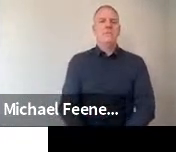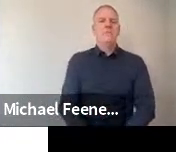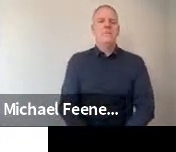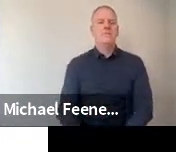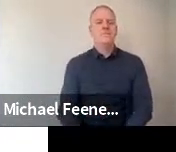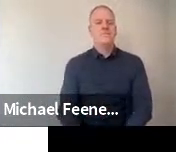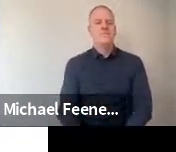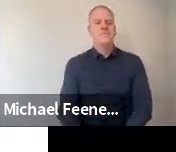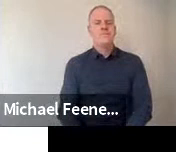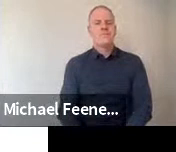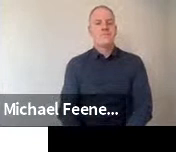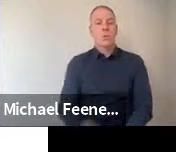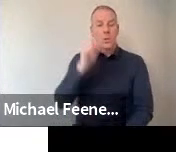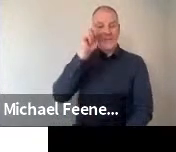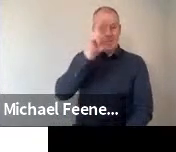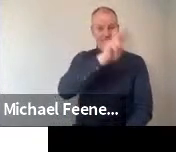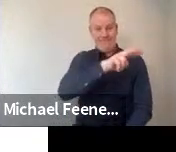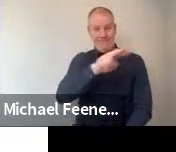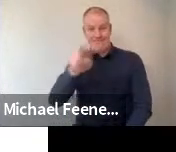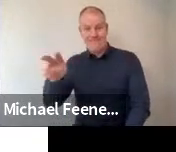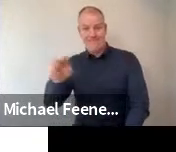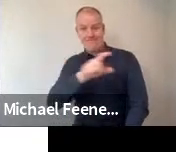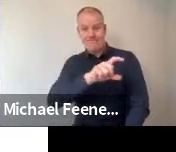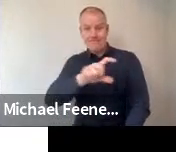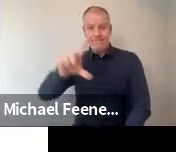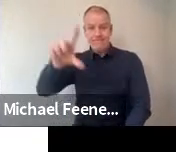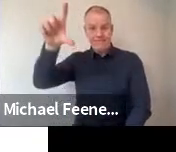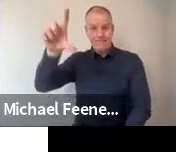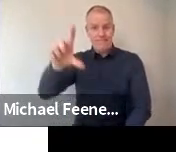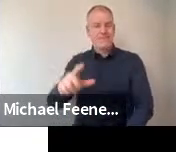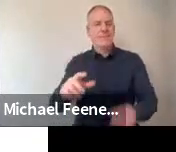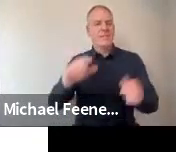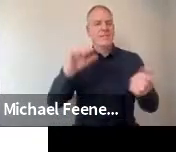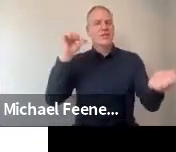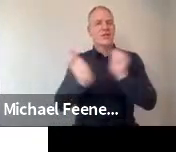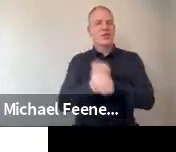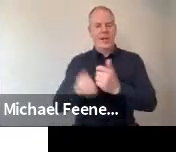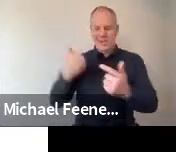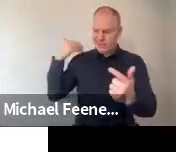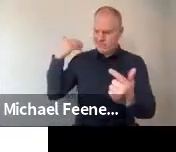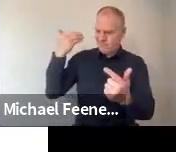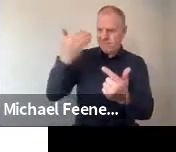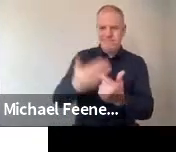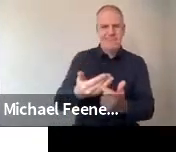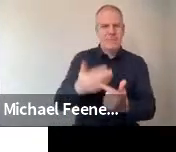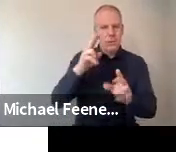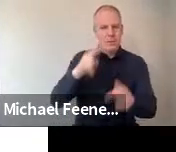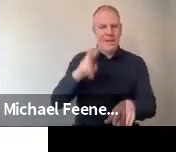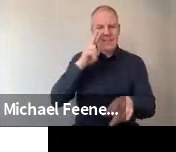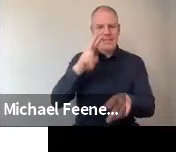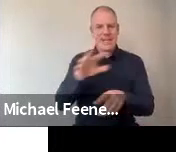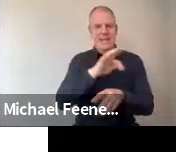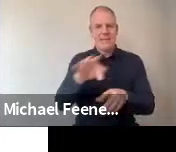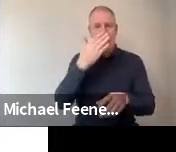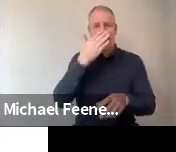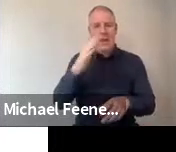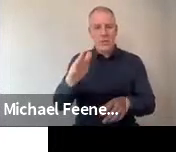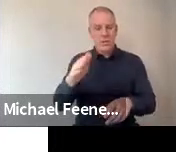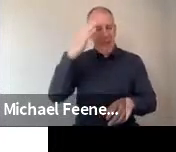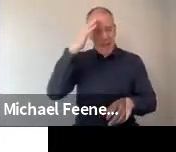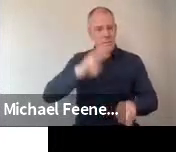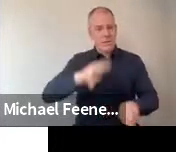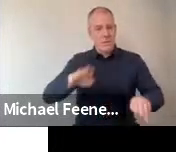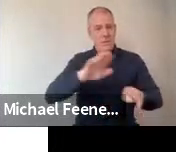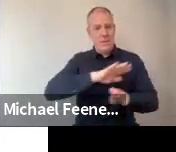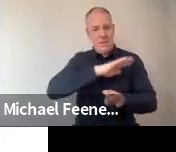So we also looked at what kind of change over time we could identify in the attitudes of the Irish